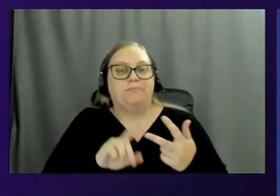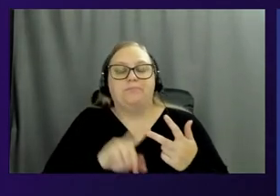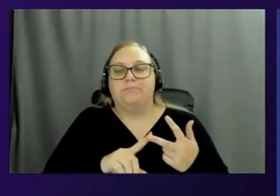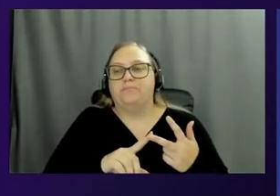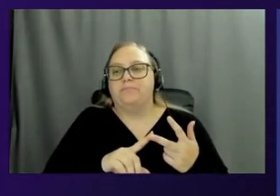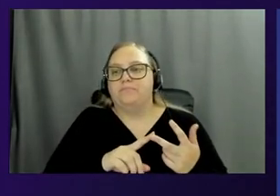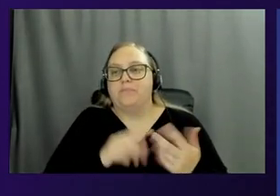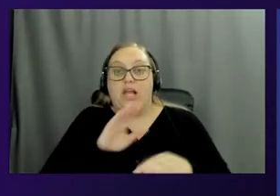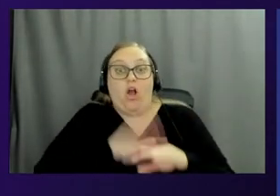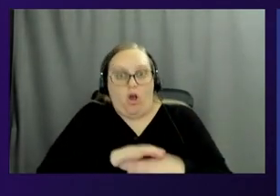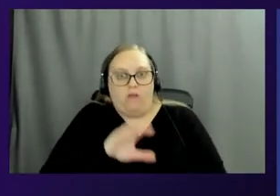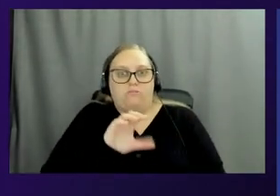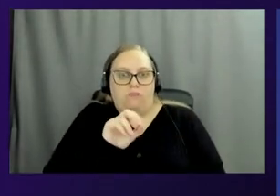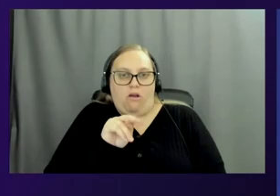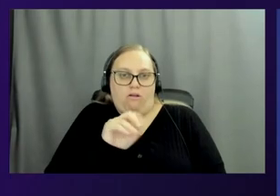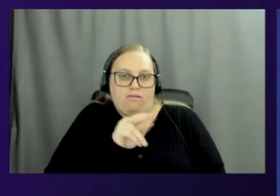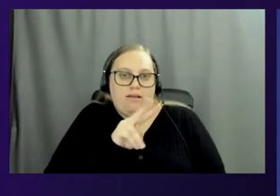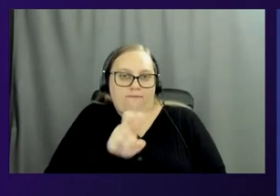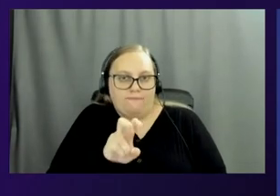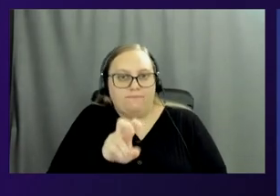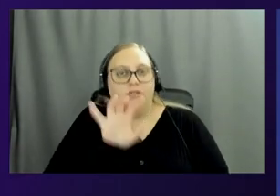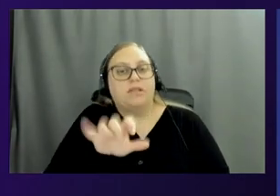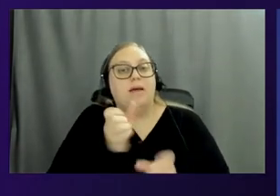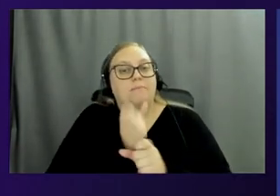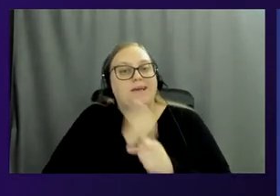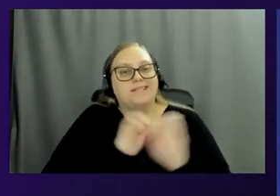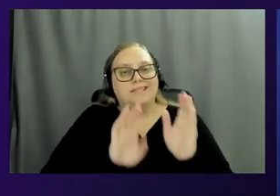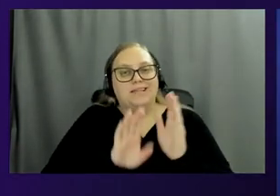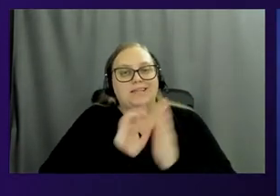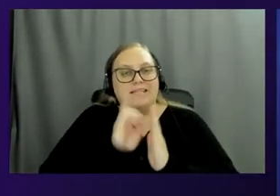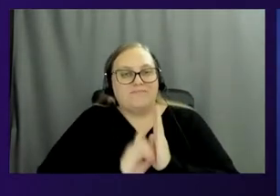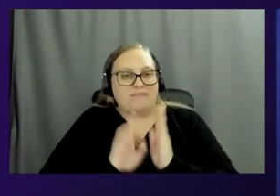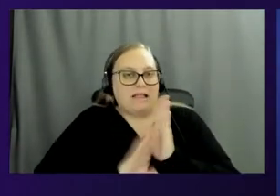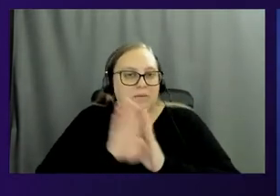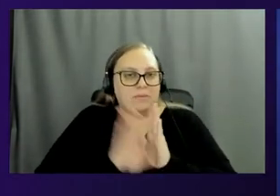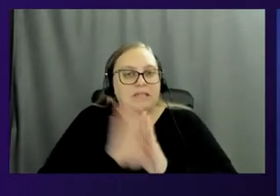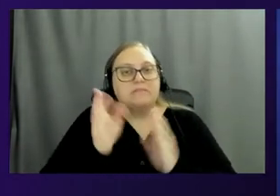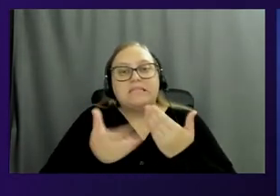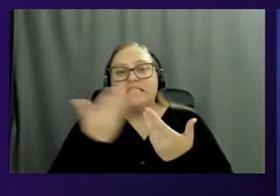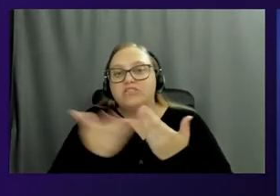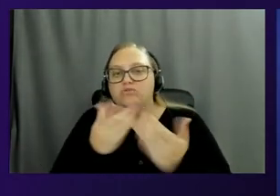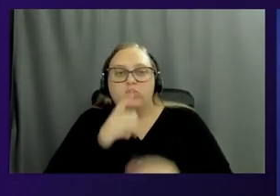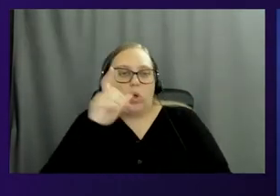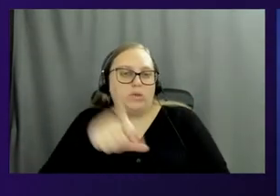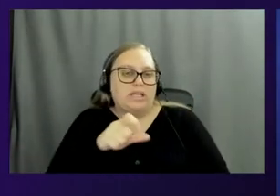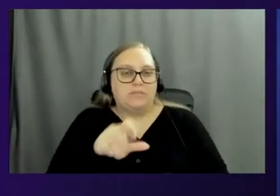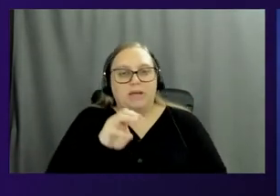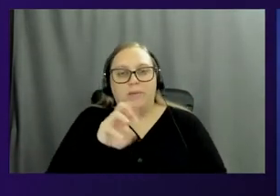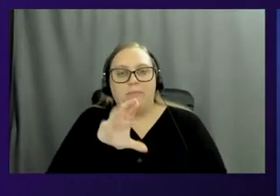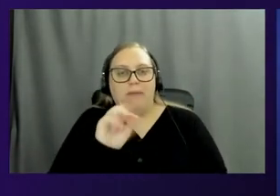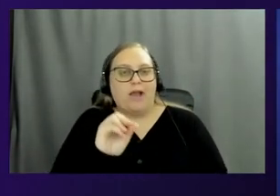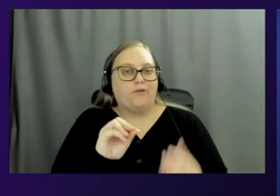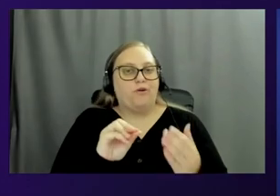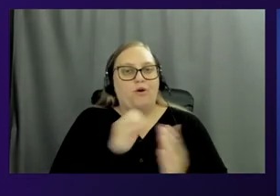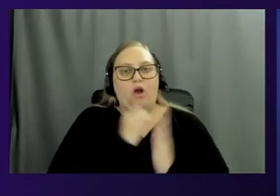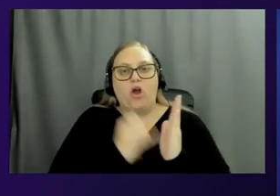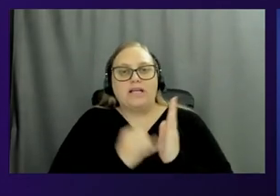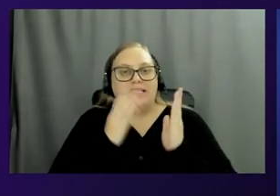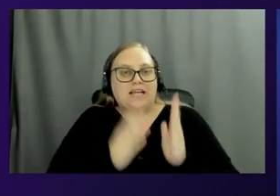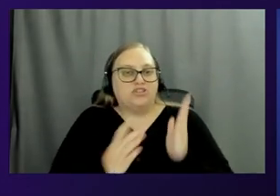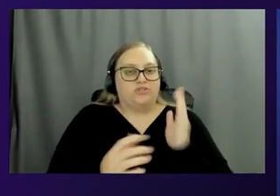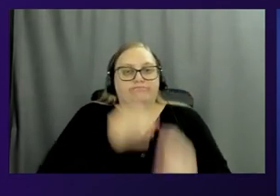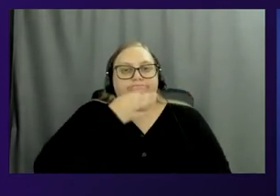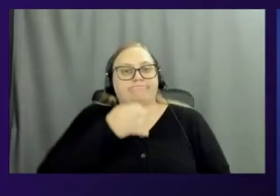Enclave. So that makes the development easier. You don't need to be a micro architectural expert or to be able to harness that this